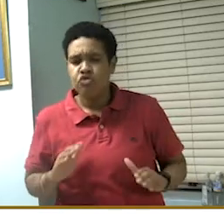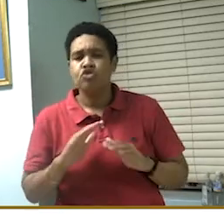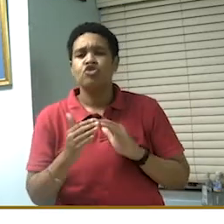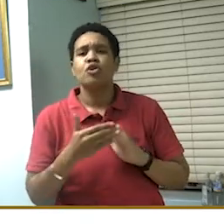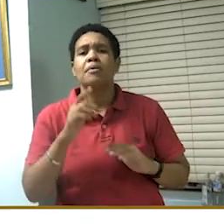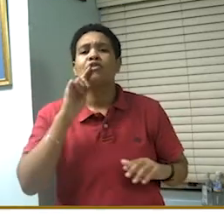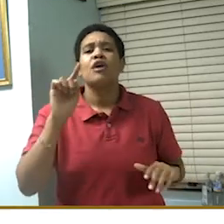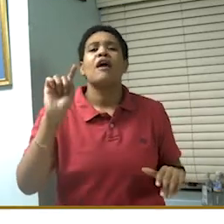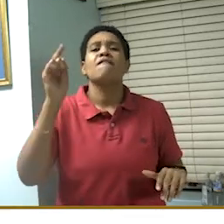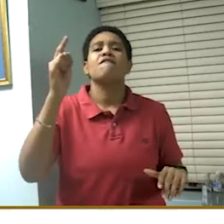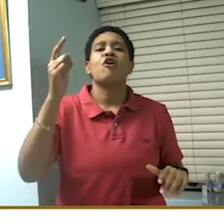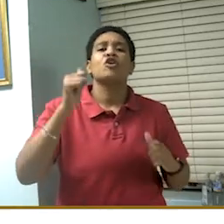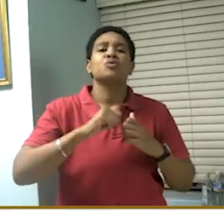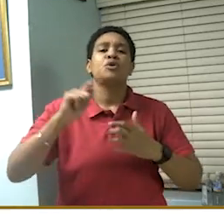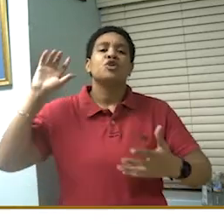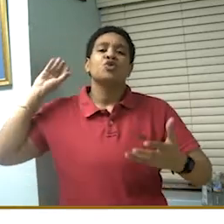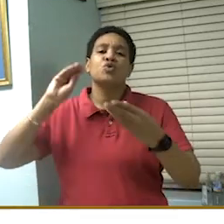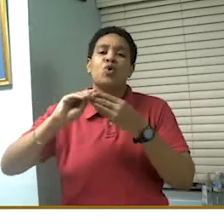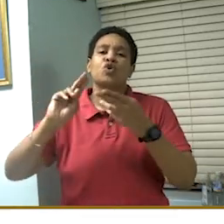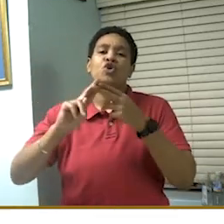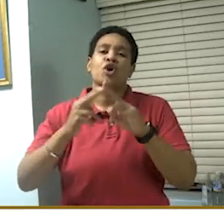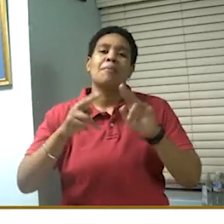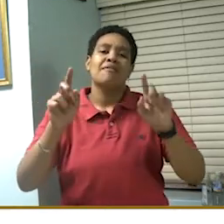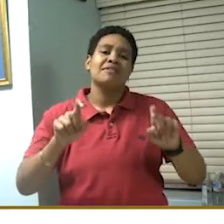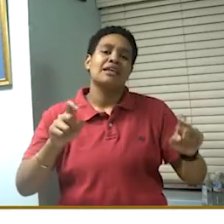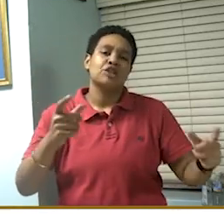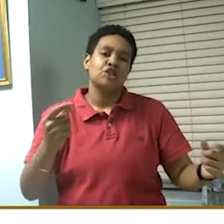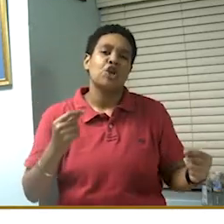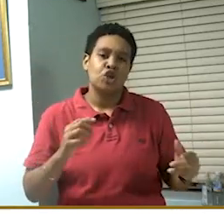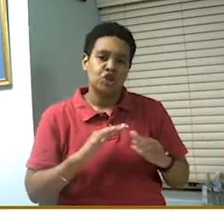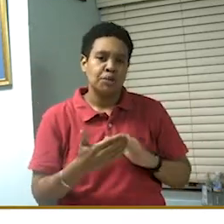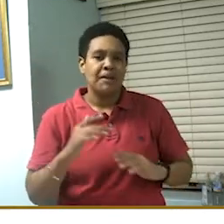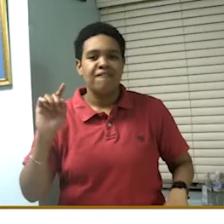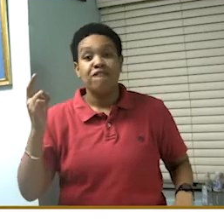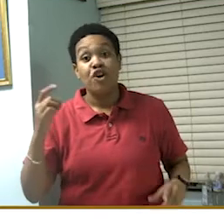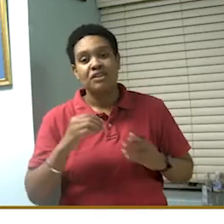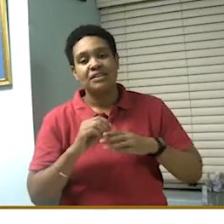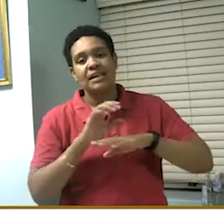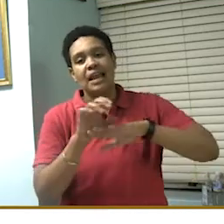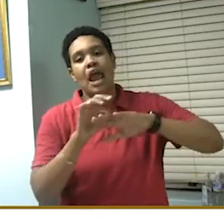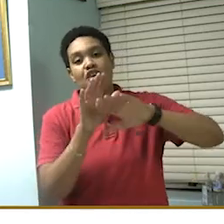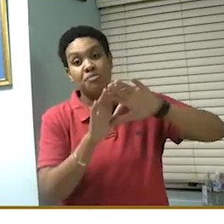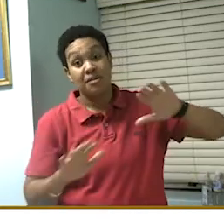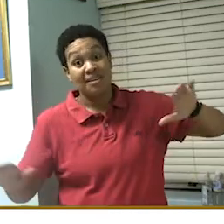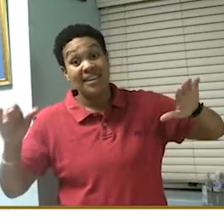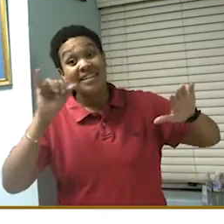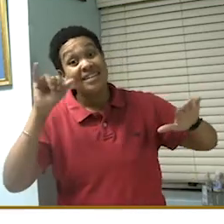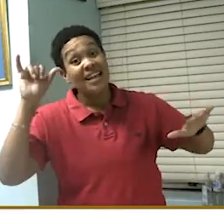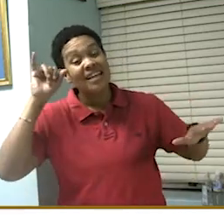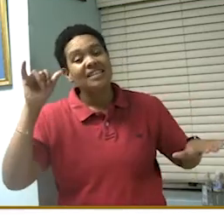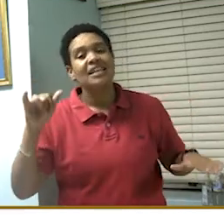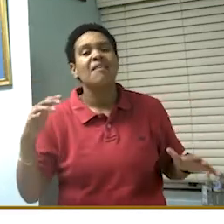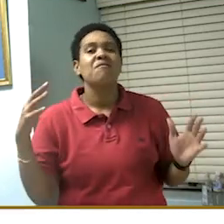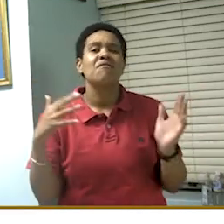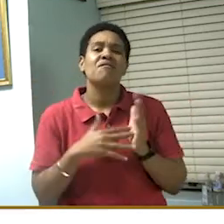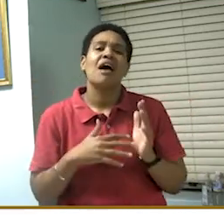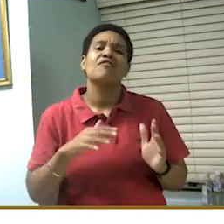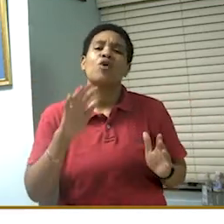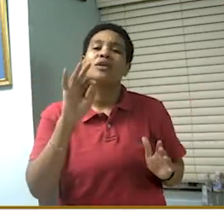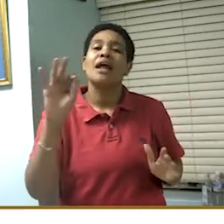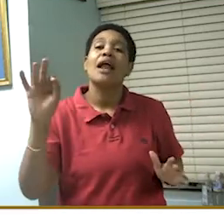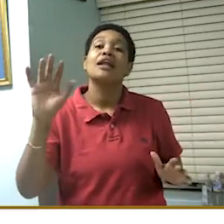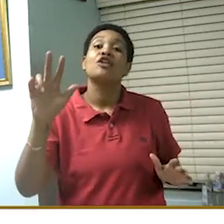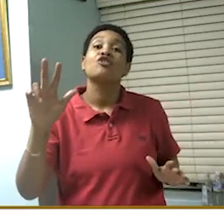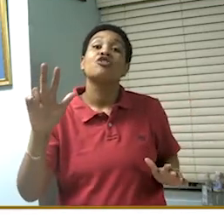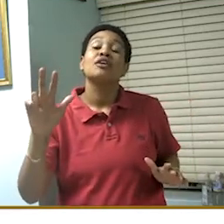first with the total number of tests done. Yesterday was at 5,993.